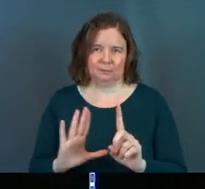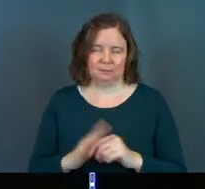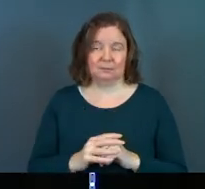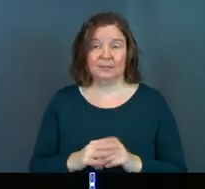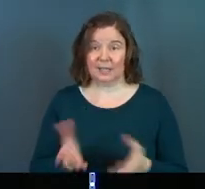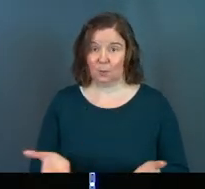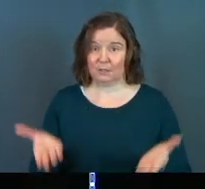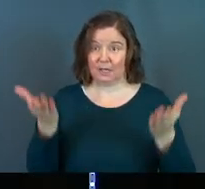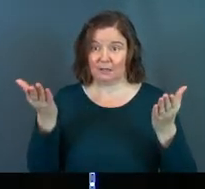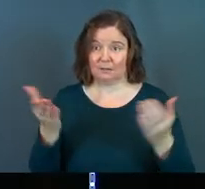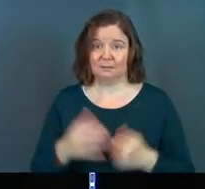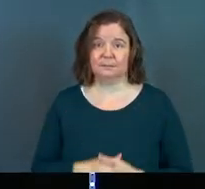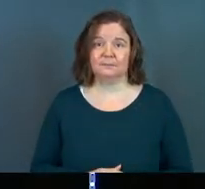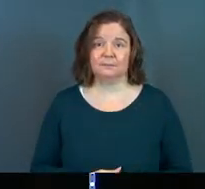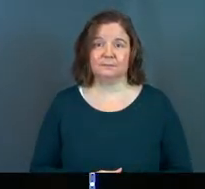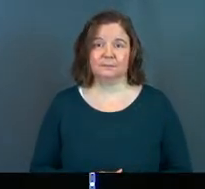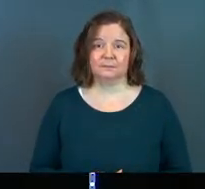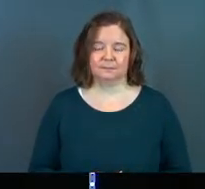Can we stand?